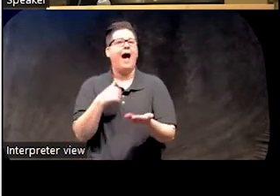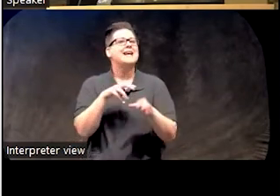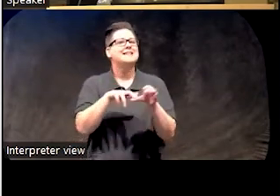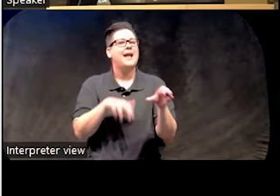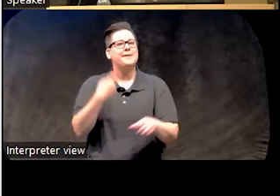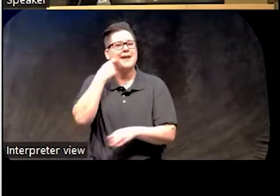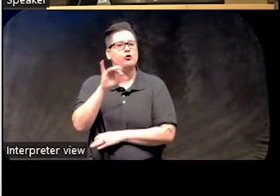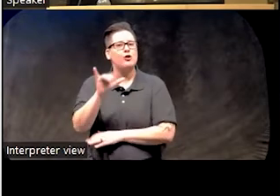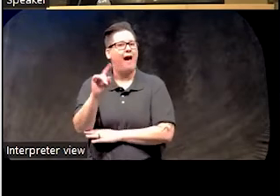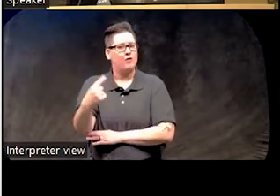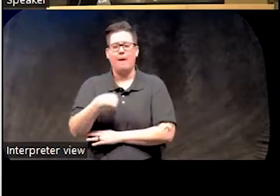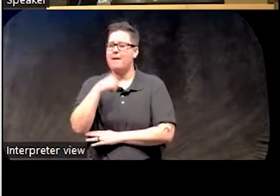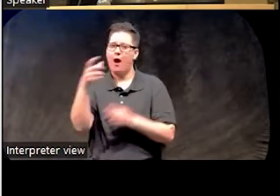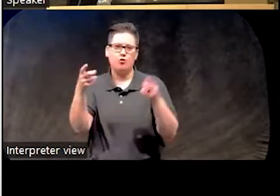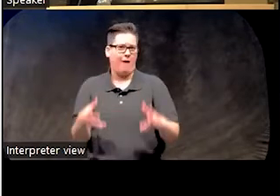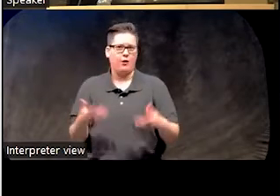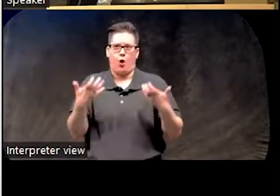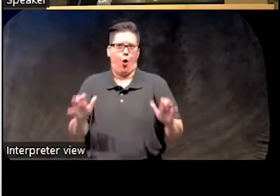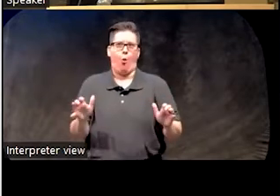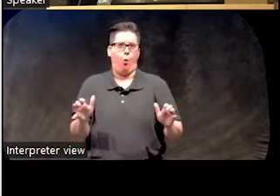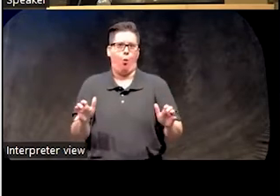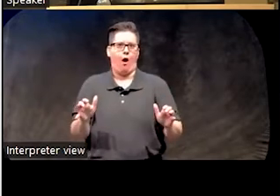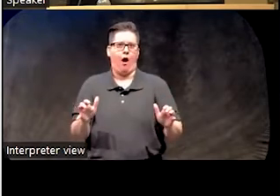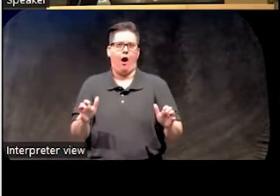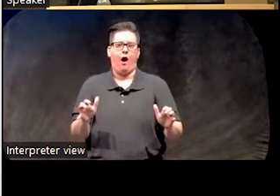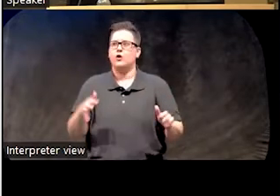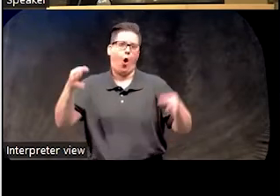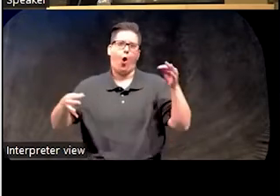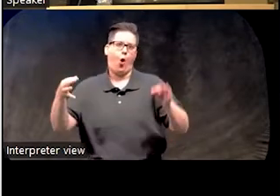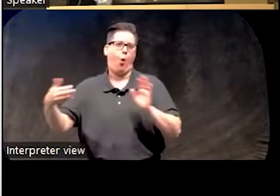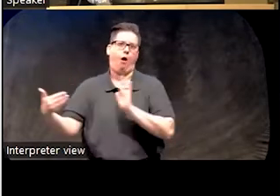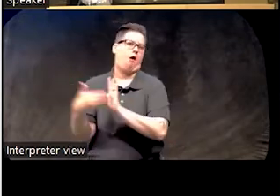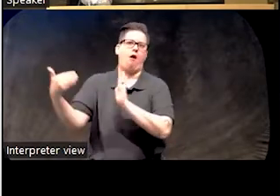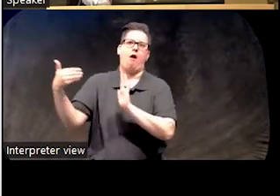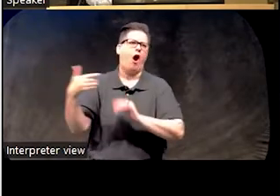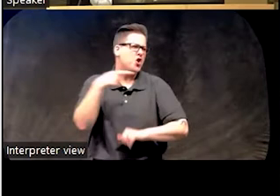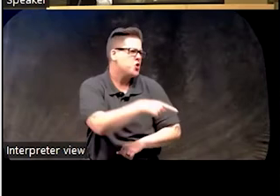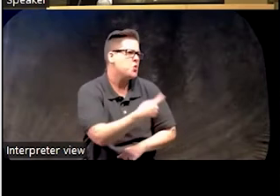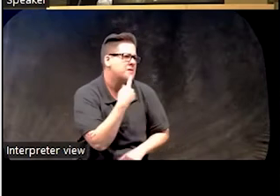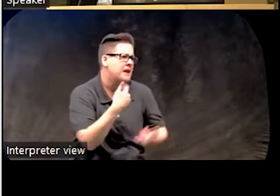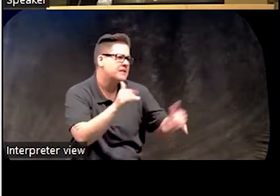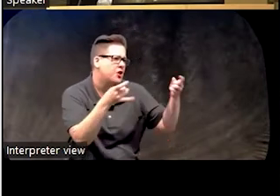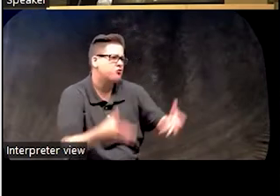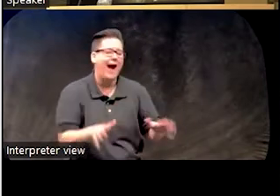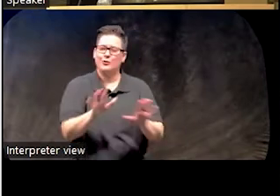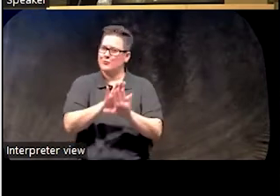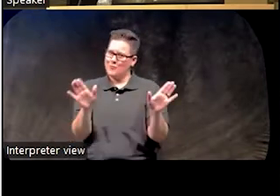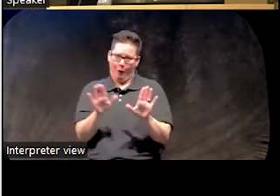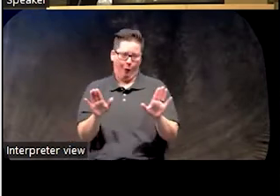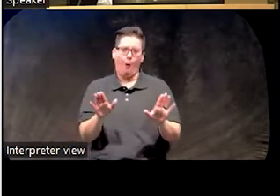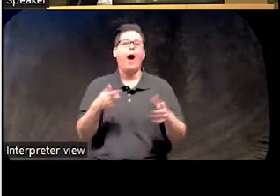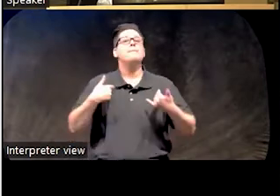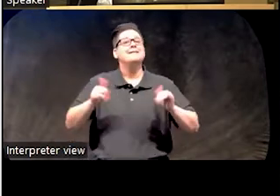down July 1st. I'm not the director. I don't want to get, you know, hauled into some court for claiming that I am the director there, but I'm still